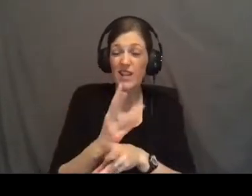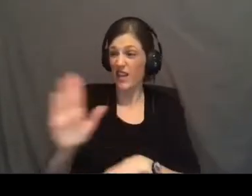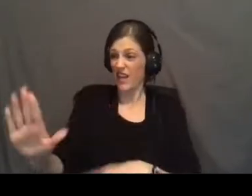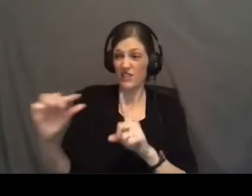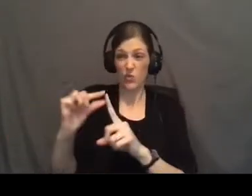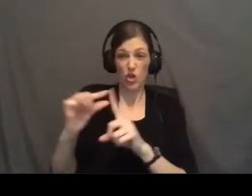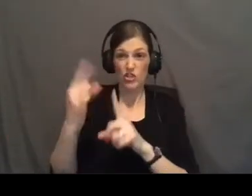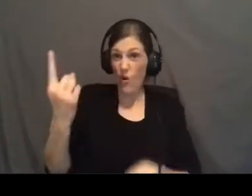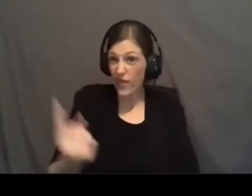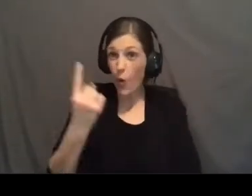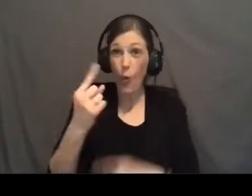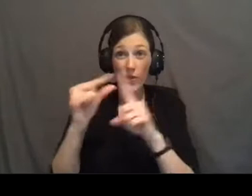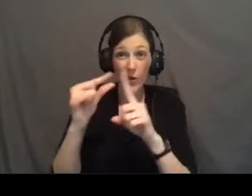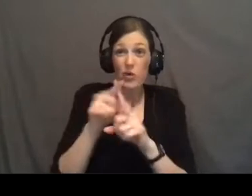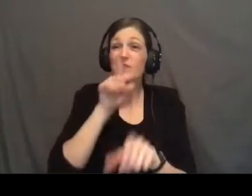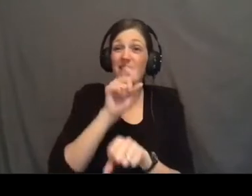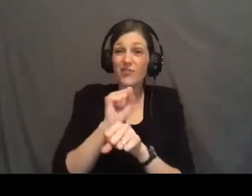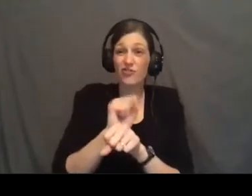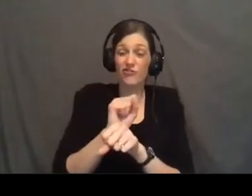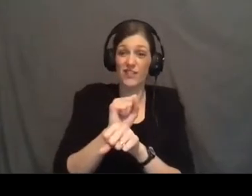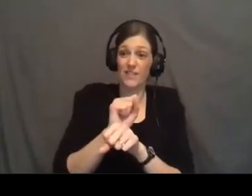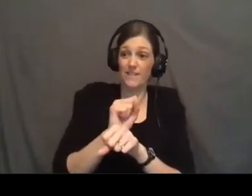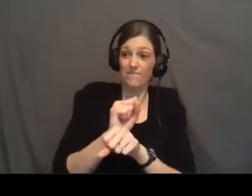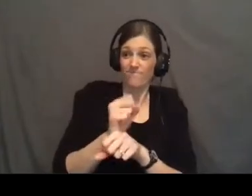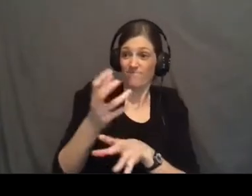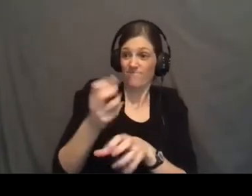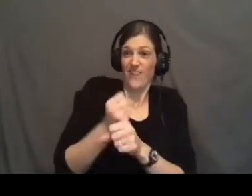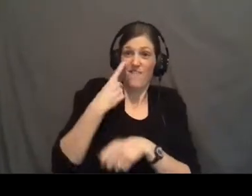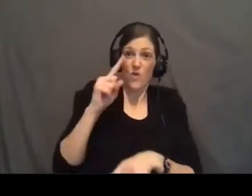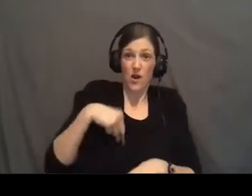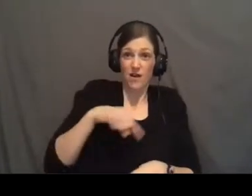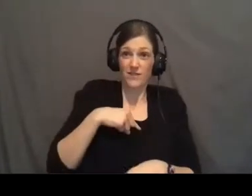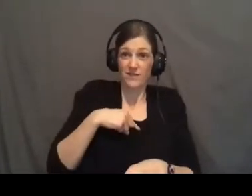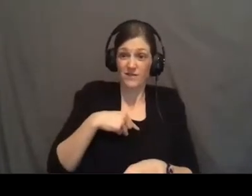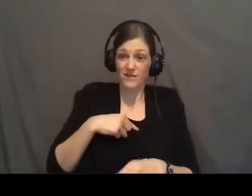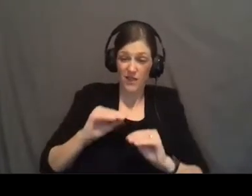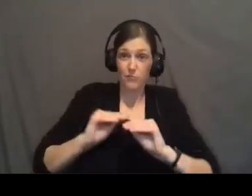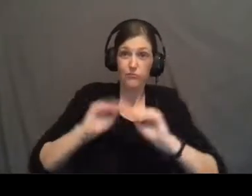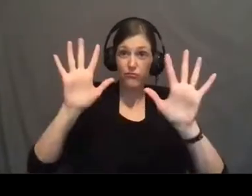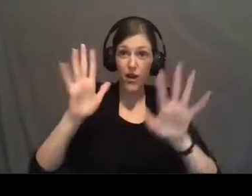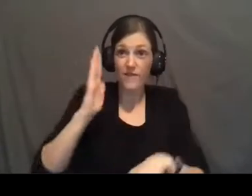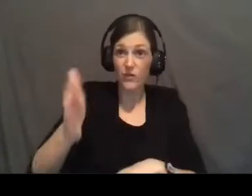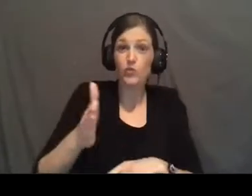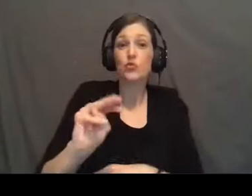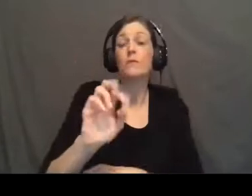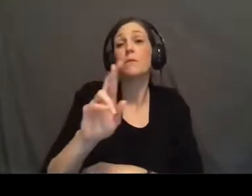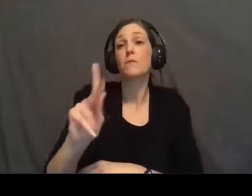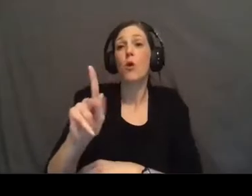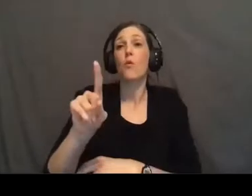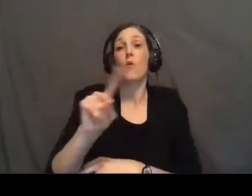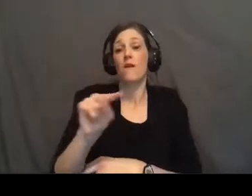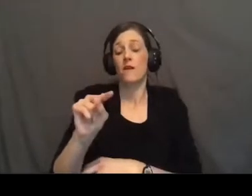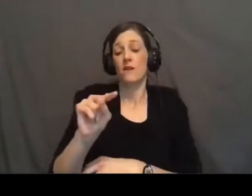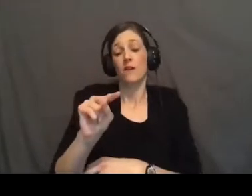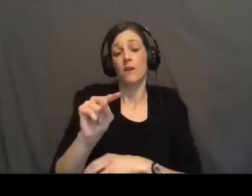words are the only words that can actually secure for us and for the world a bright future. Mark 1, verses 14 through 15.